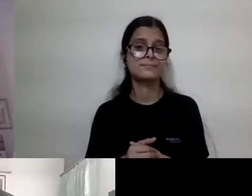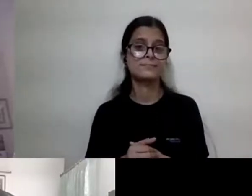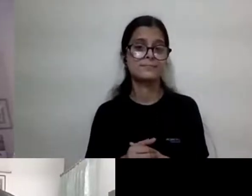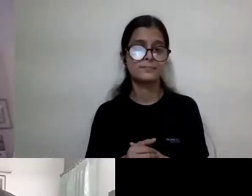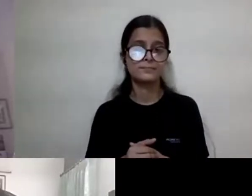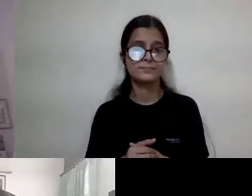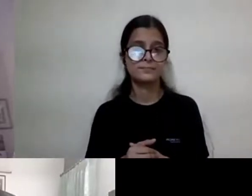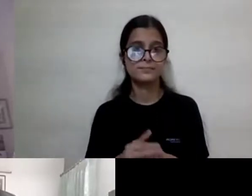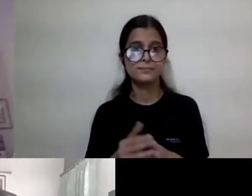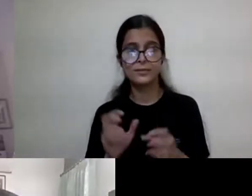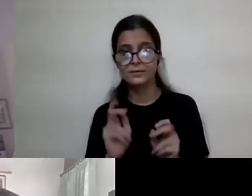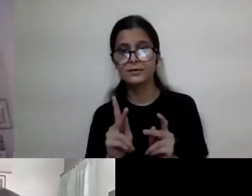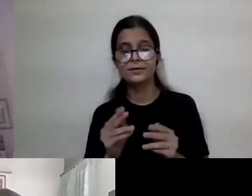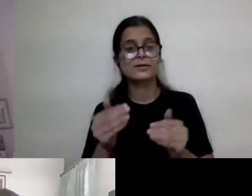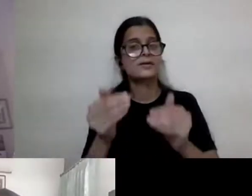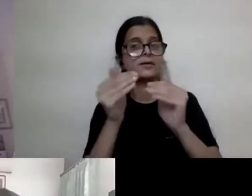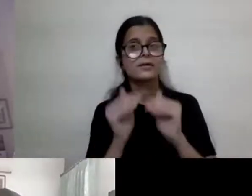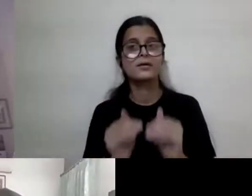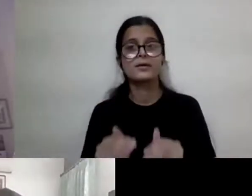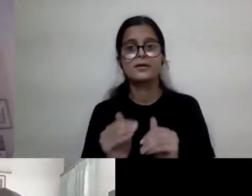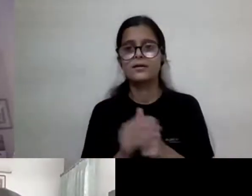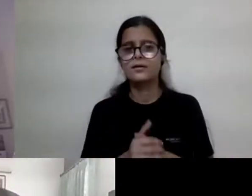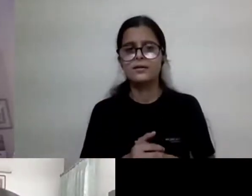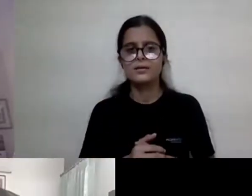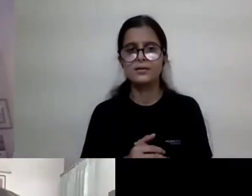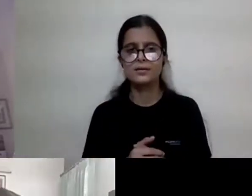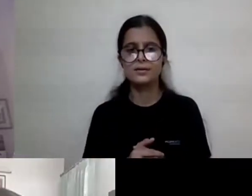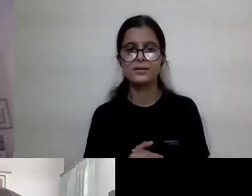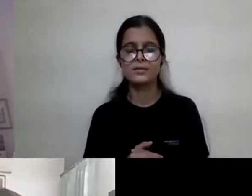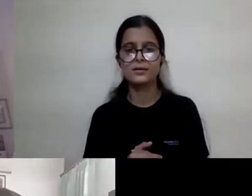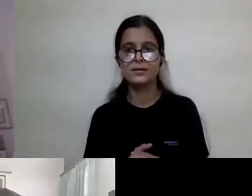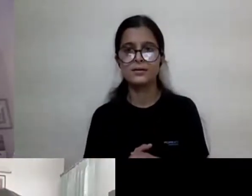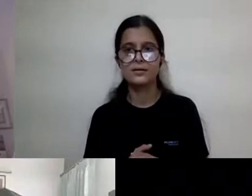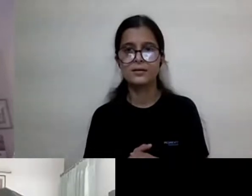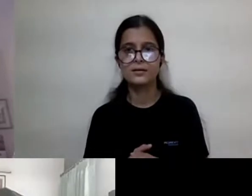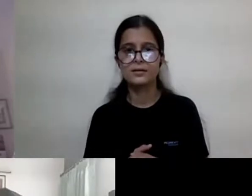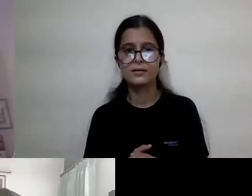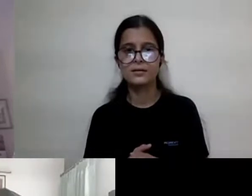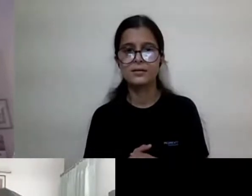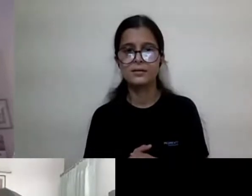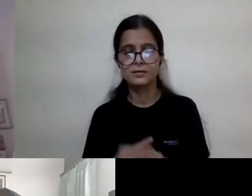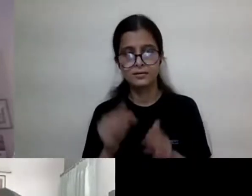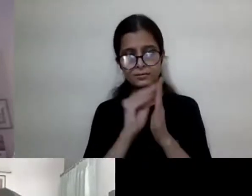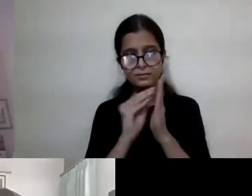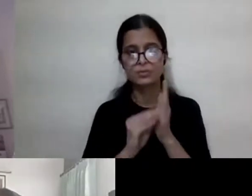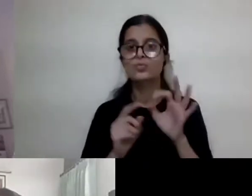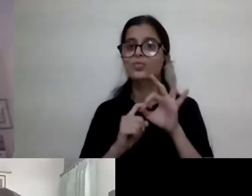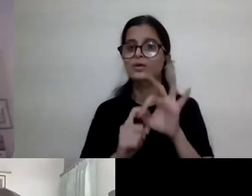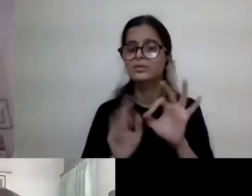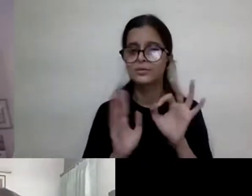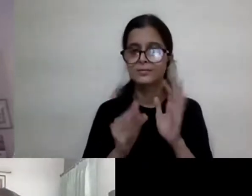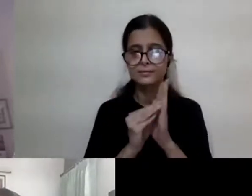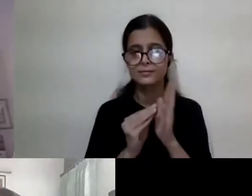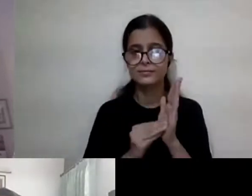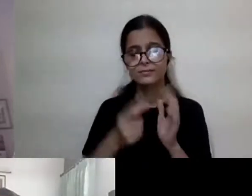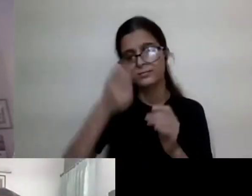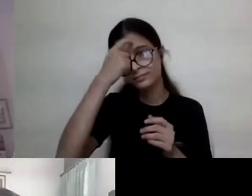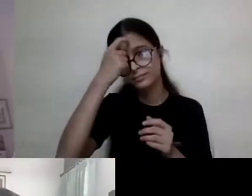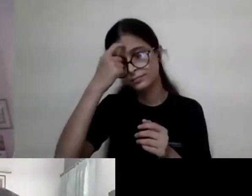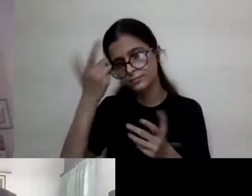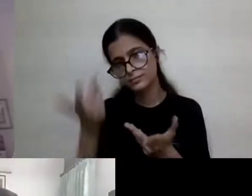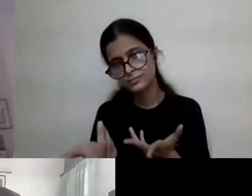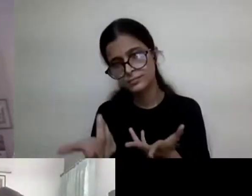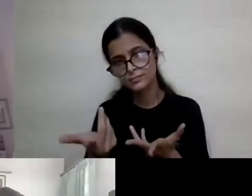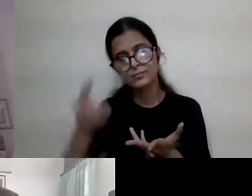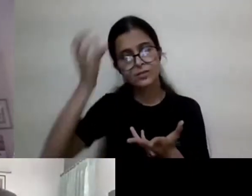okay. there's a question, there's a question, uh, dream asks, which is connected to that problematizing, can we problematize the concept of